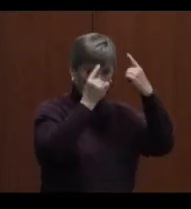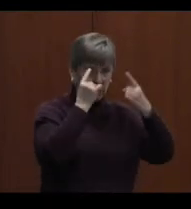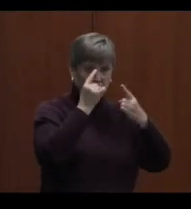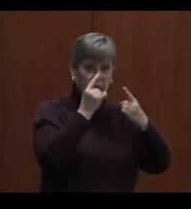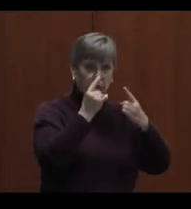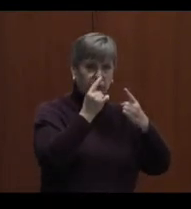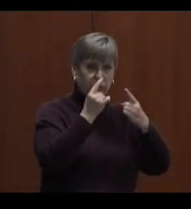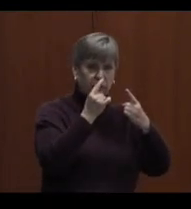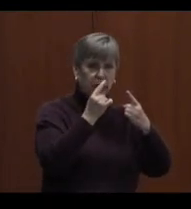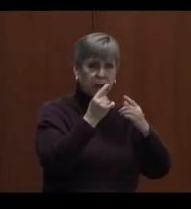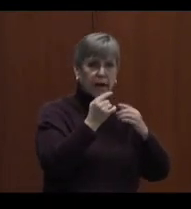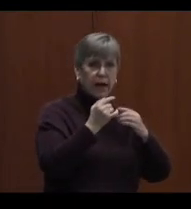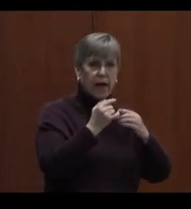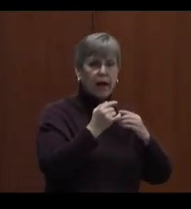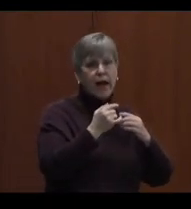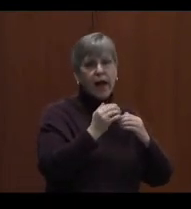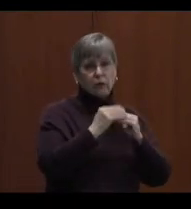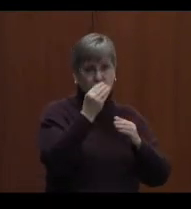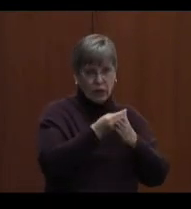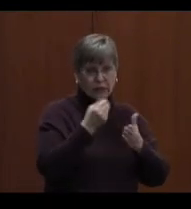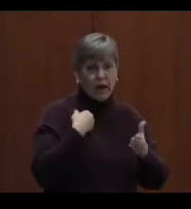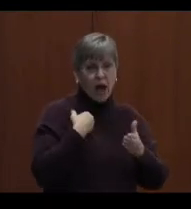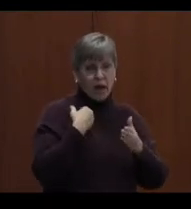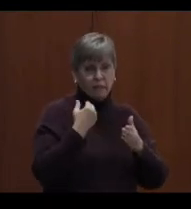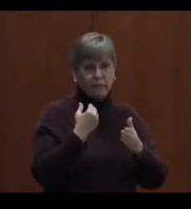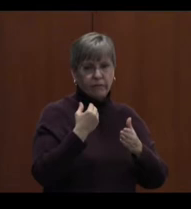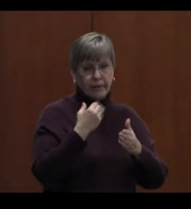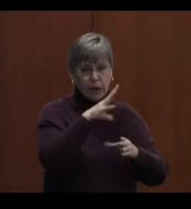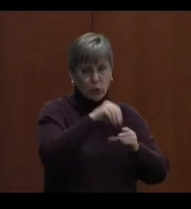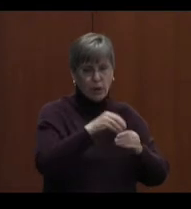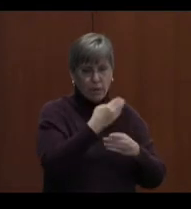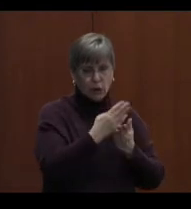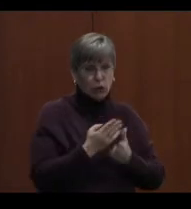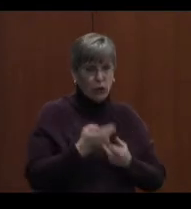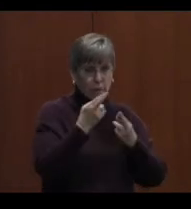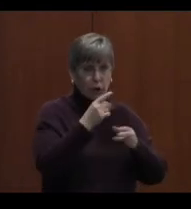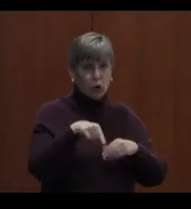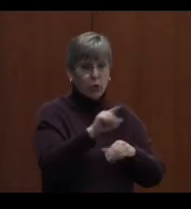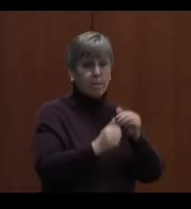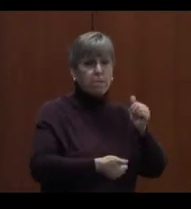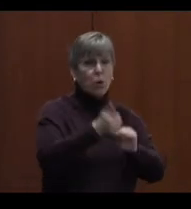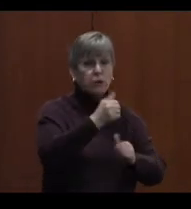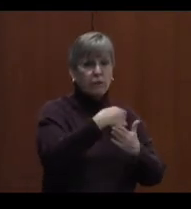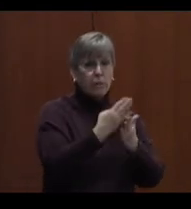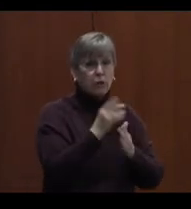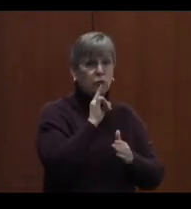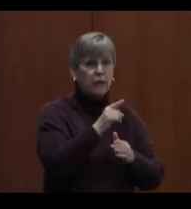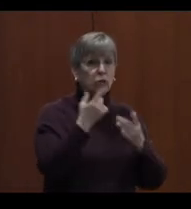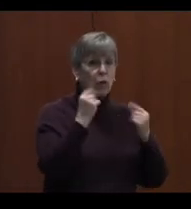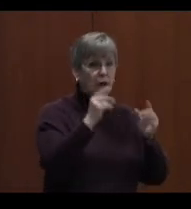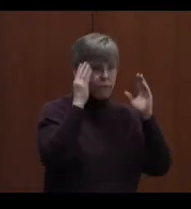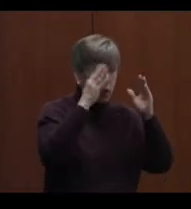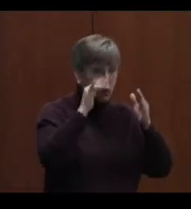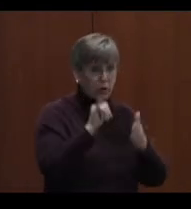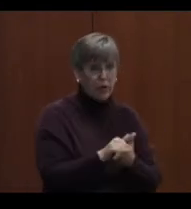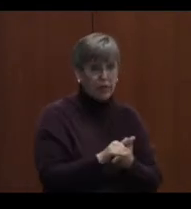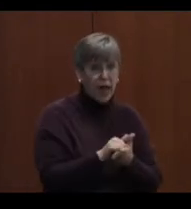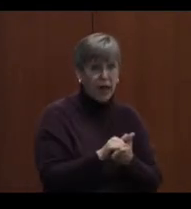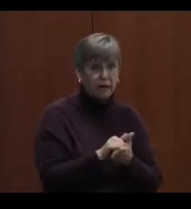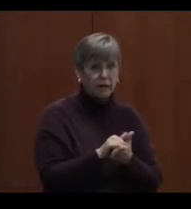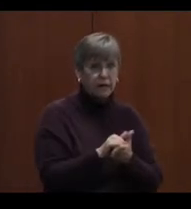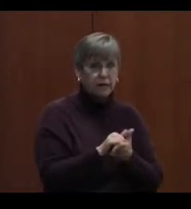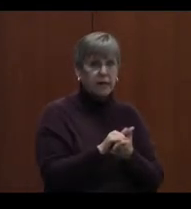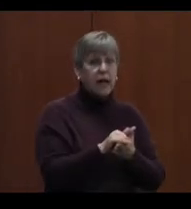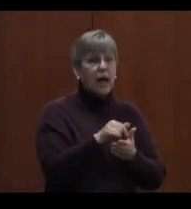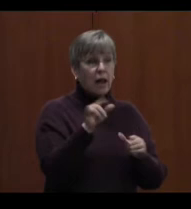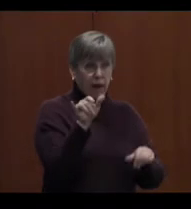beyond those that I've dedicated in the budget that I recommended to you, which was the majority of the budget. We've really tried to focus on that, as Mr. Becker indicated.